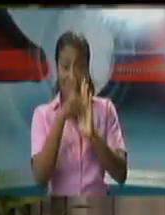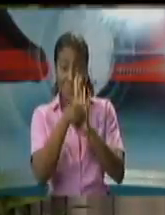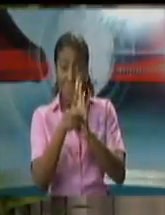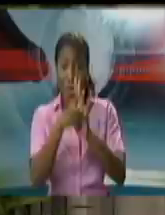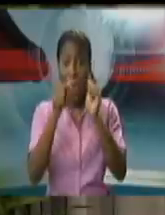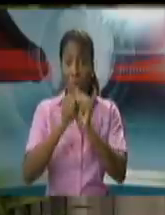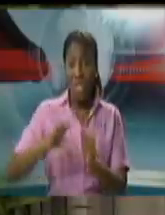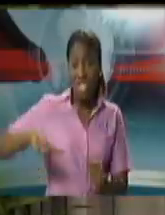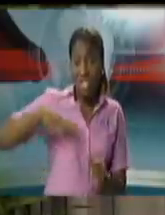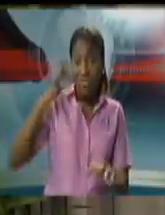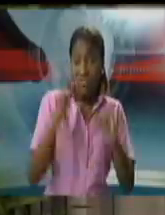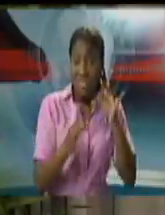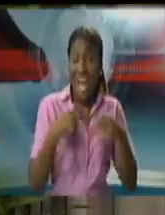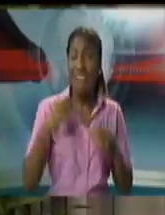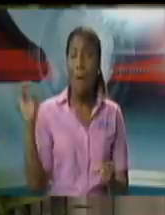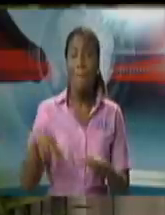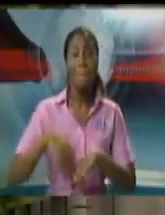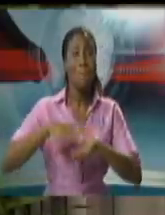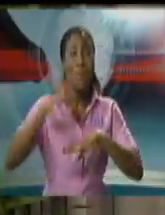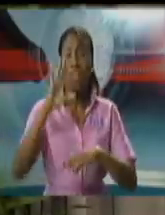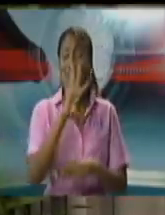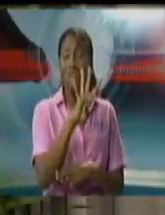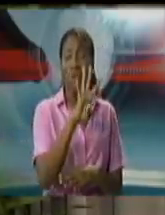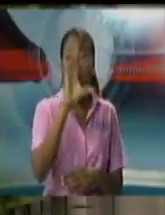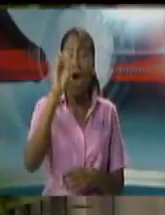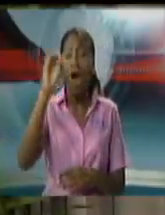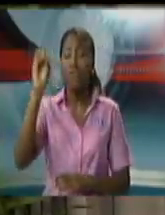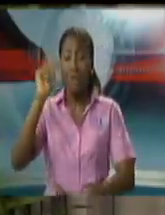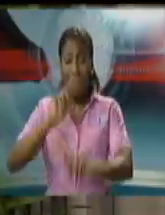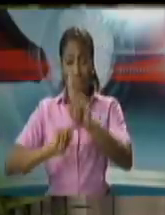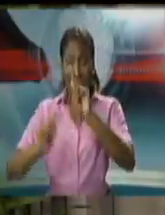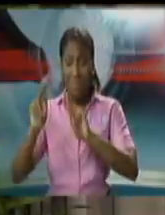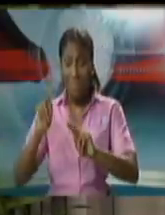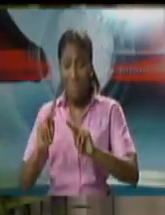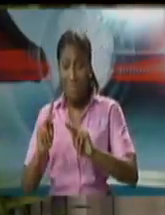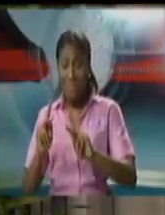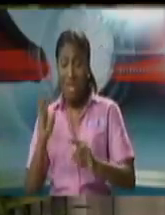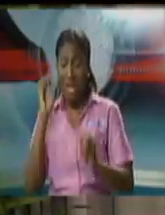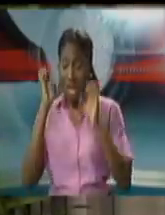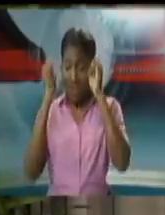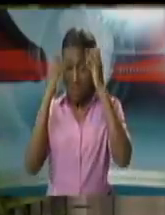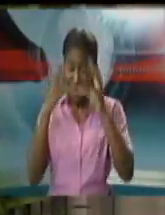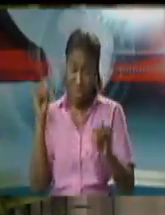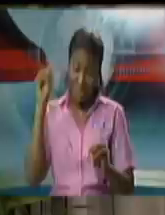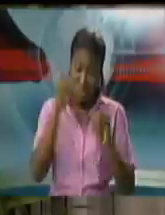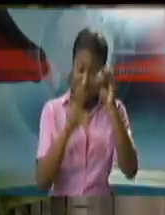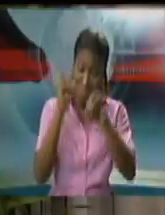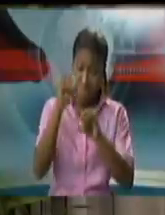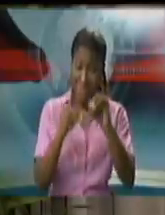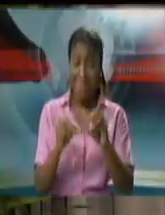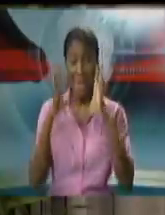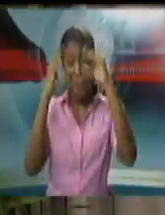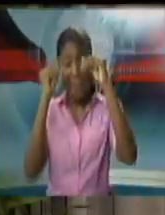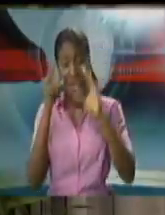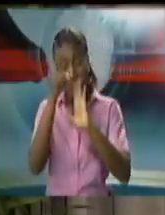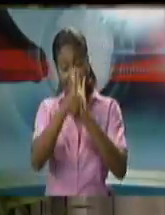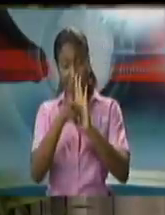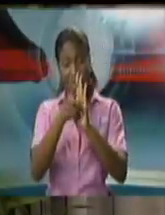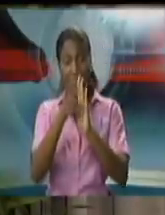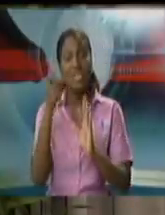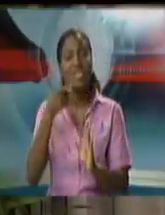400 participants in that webinar where the education has gone in. We are making sure that